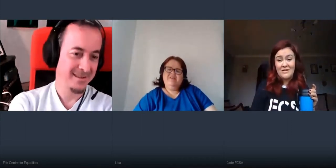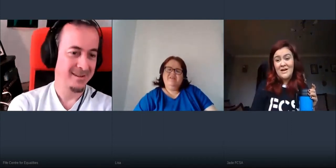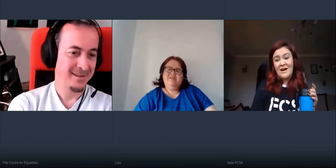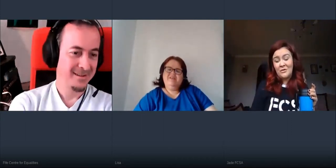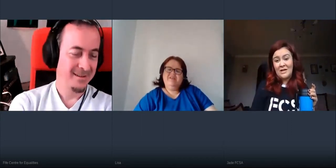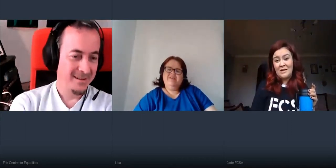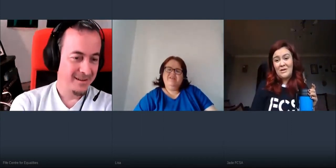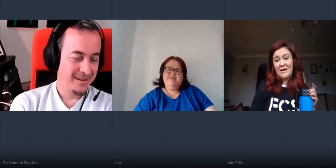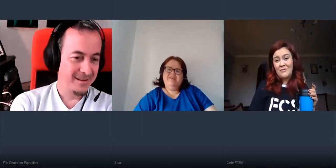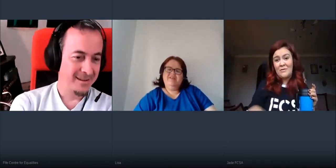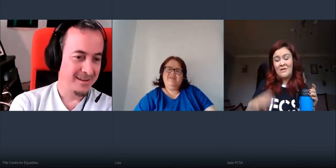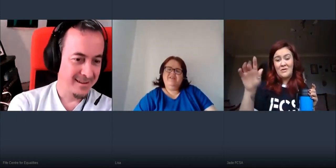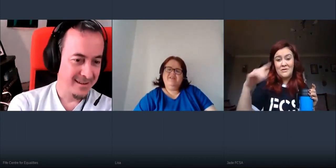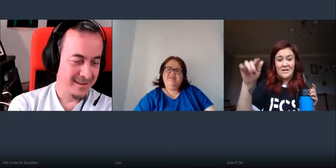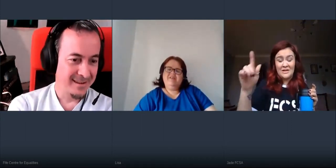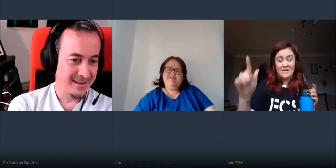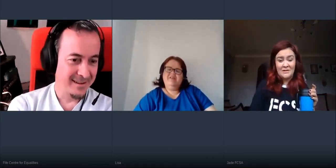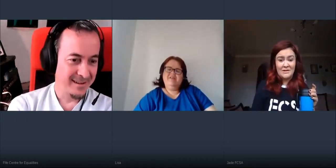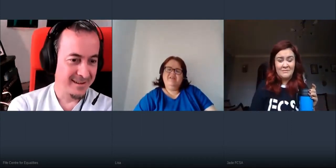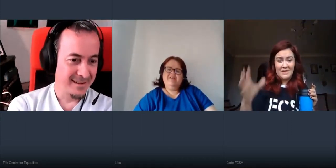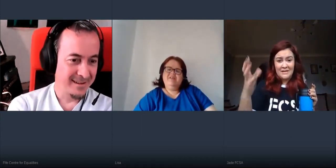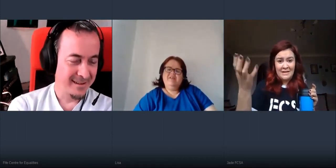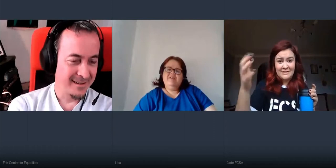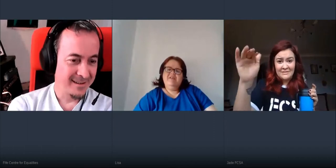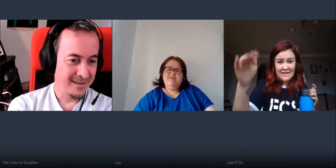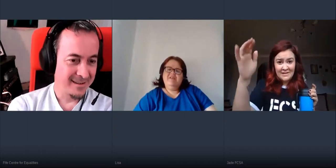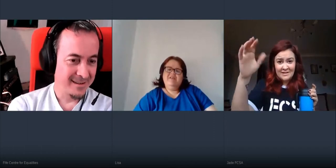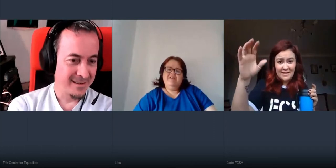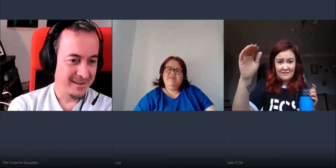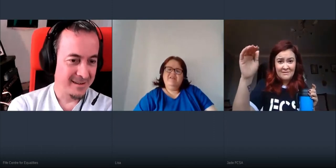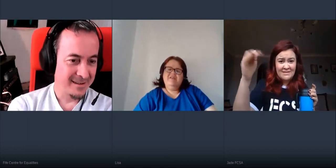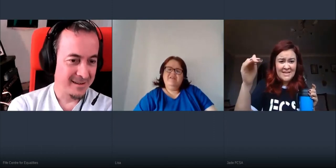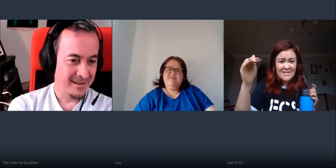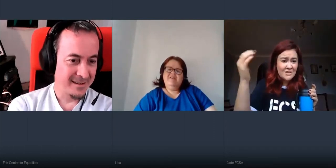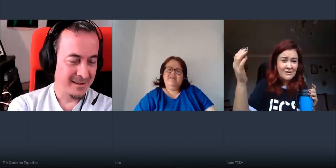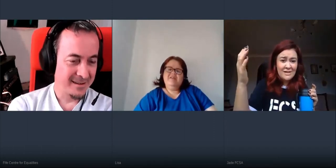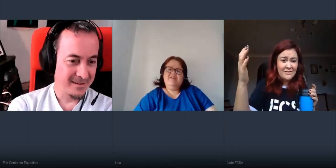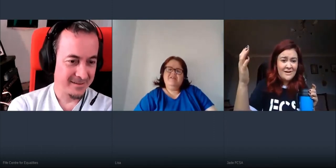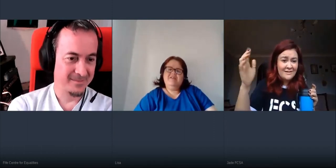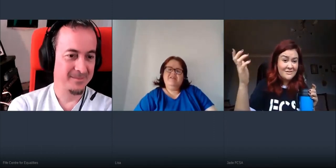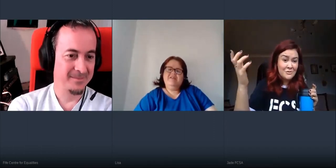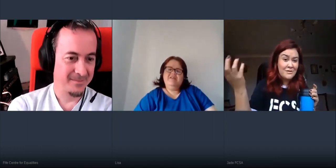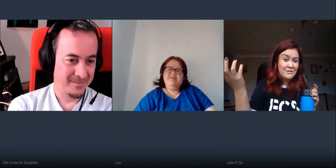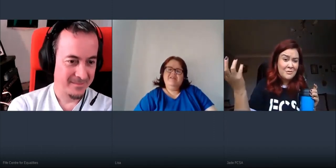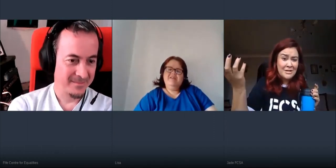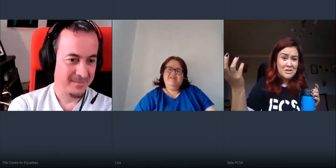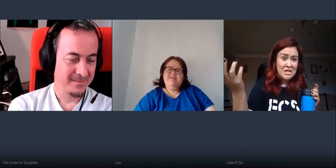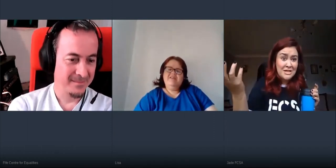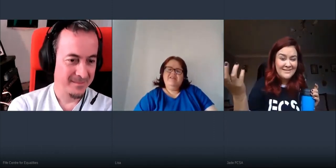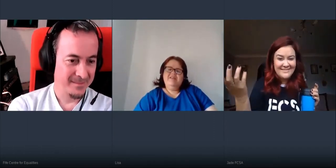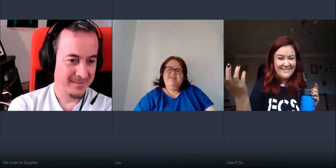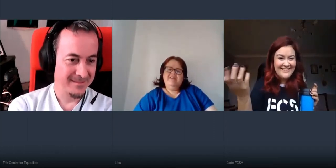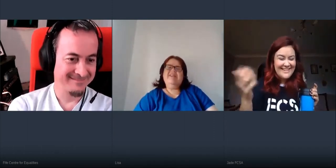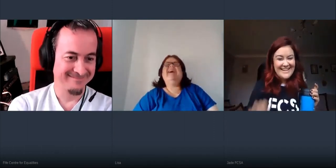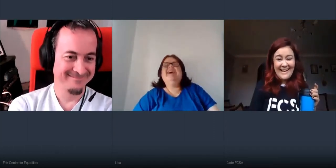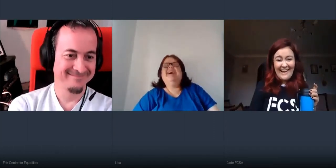an online platform and they used like a device a dice on the internet so that nobody could cheat